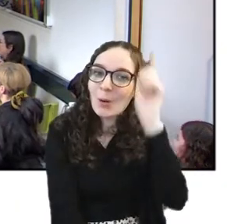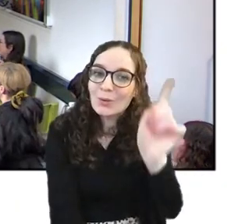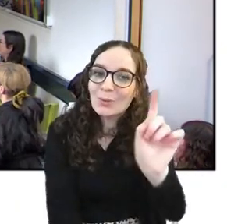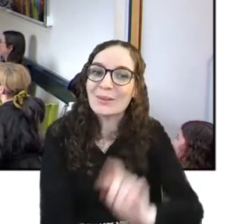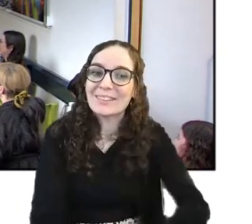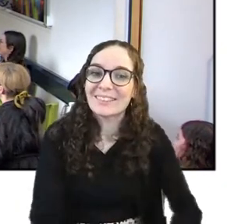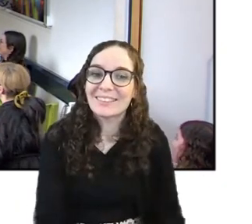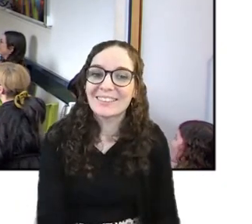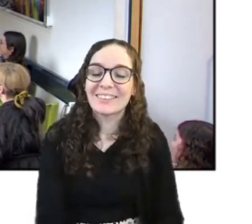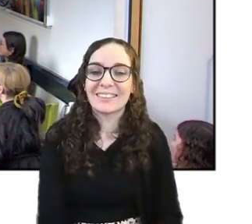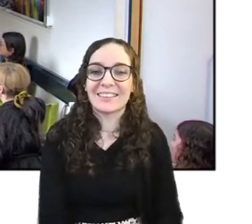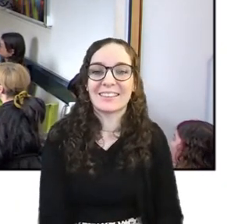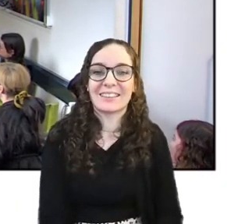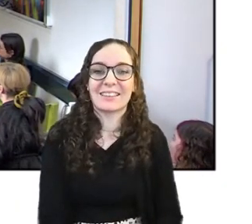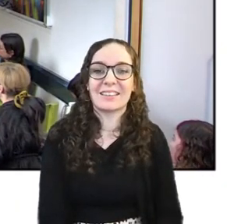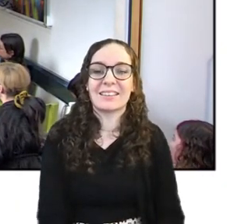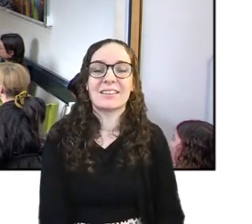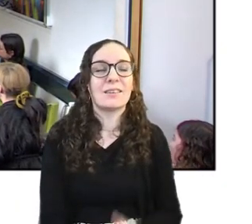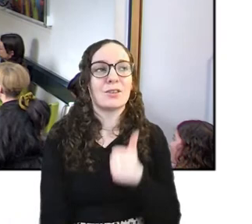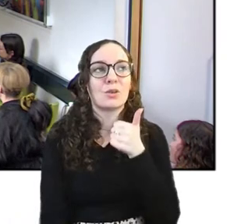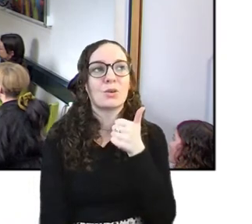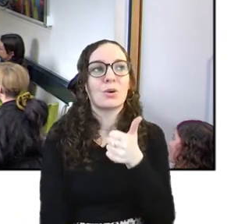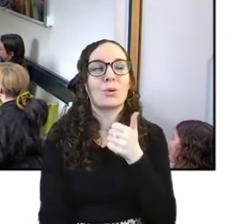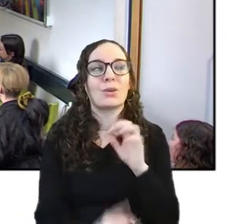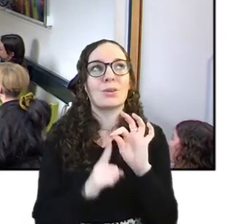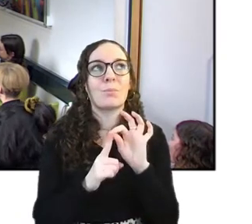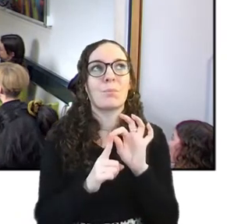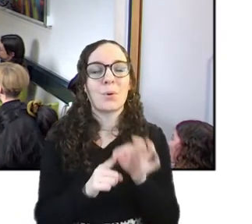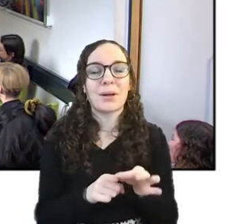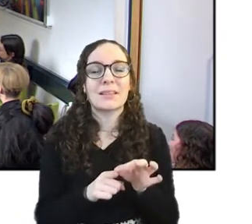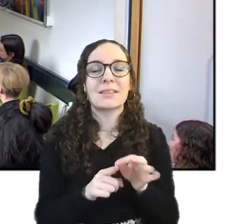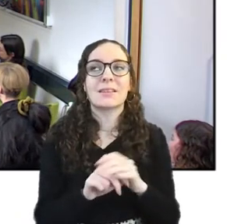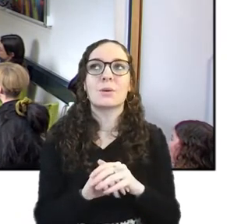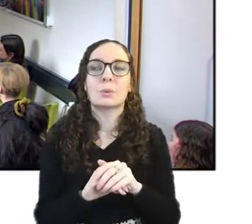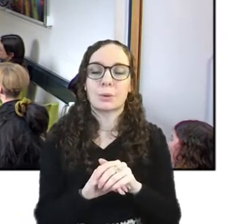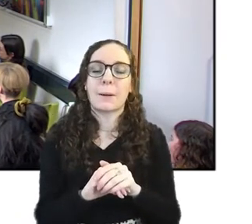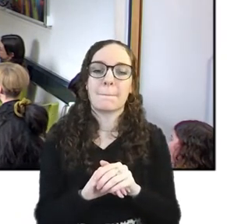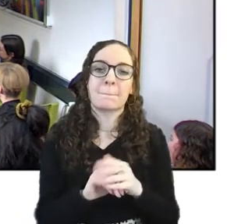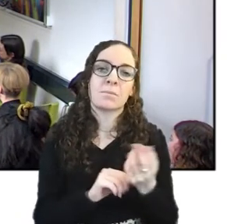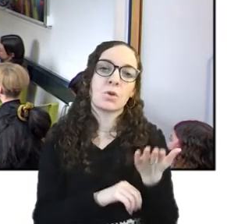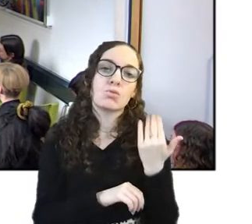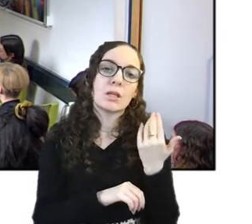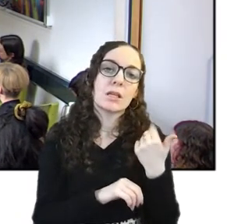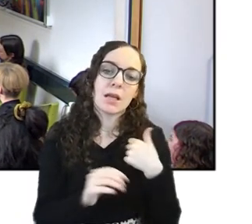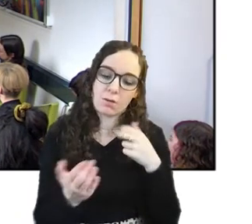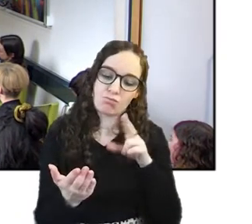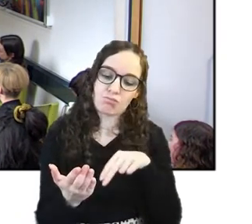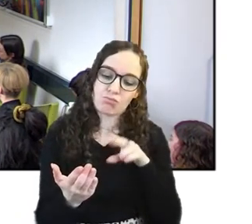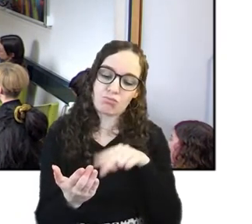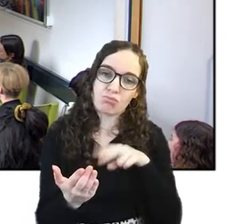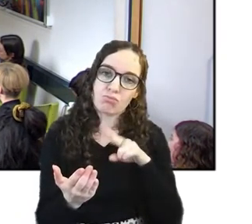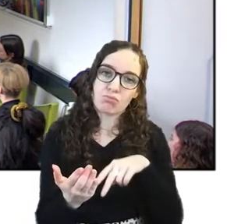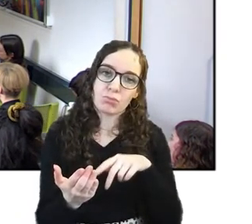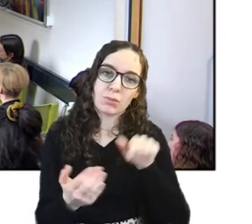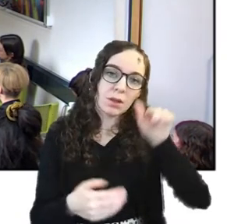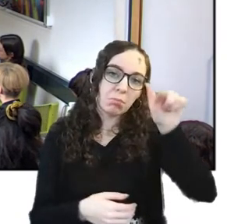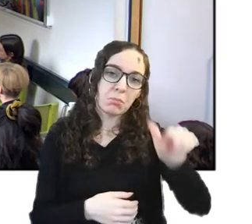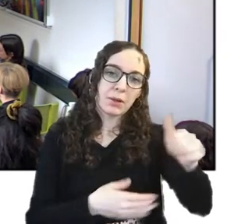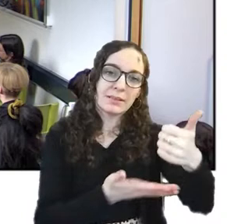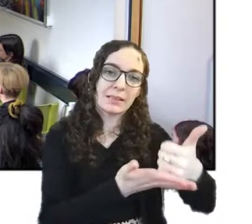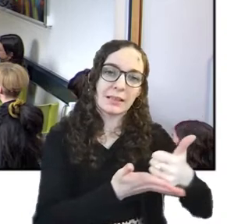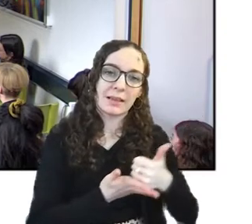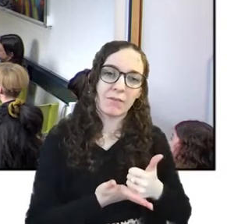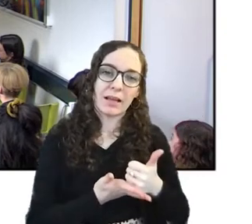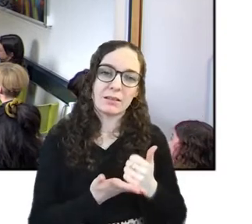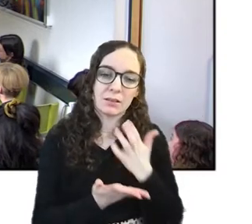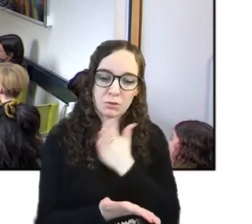yeah no that's a good point i think i was reading recently that like someone's advice to actually make sure that